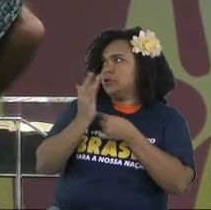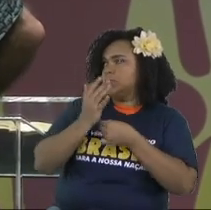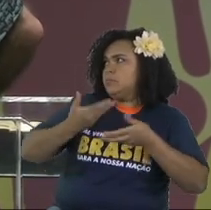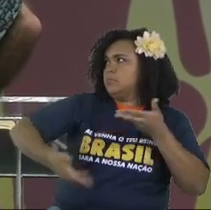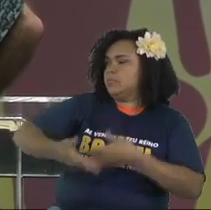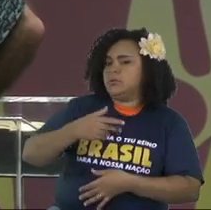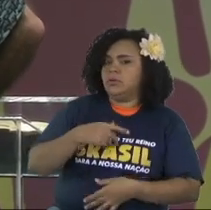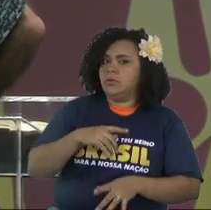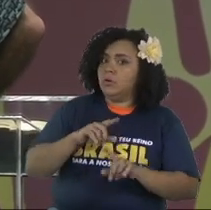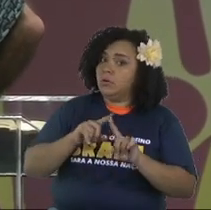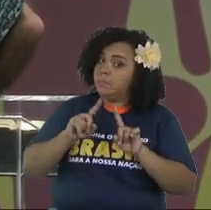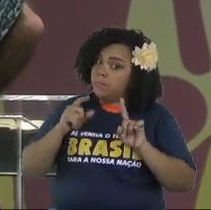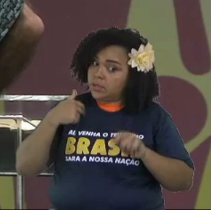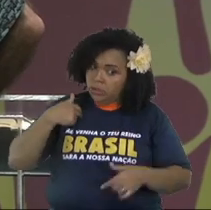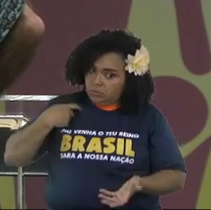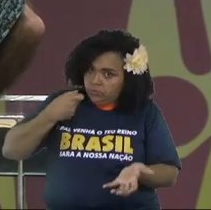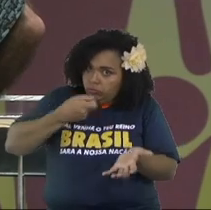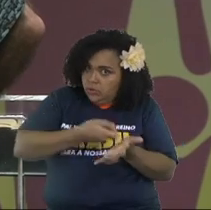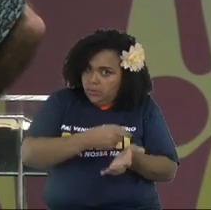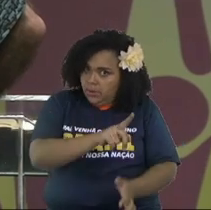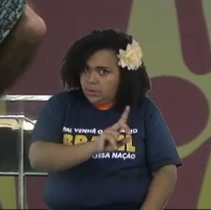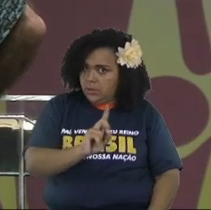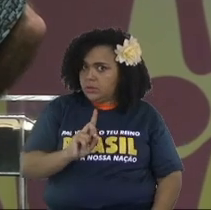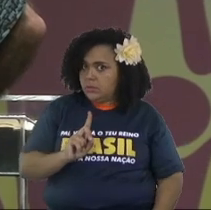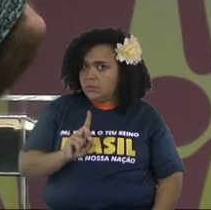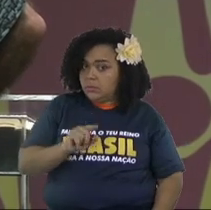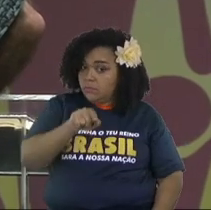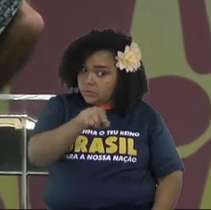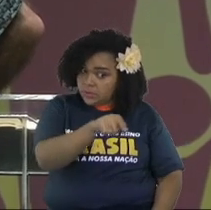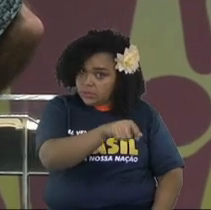he's gonna help me yeah but I didn't hire him